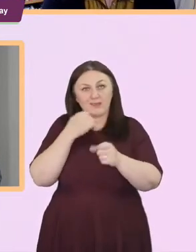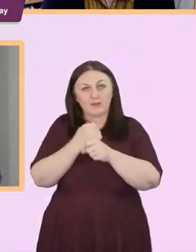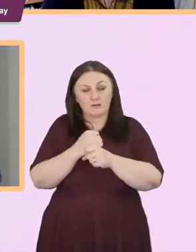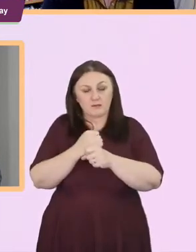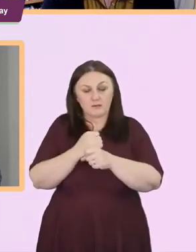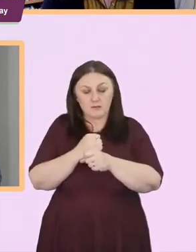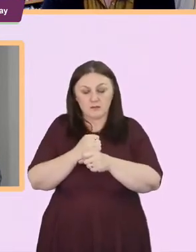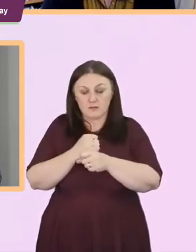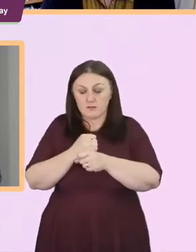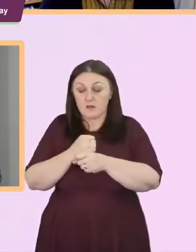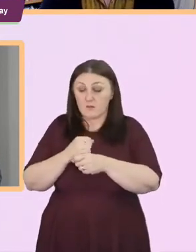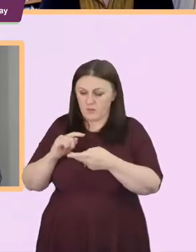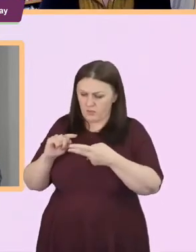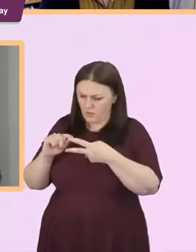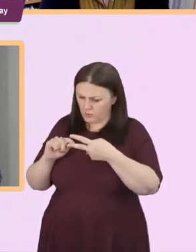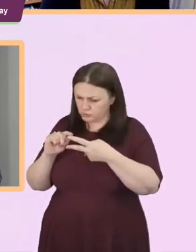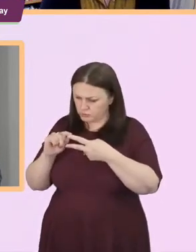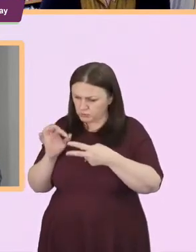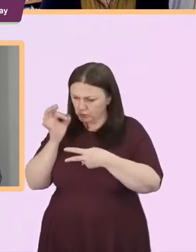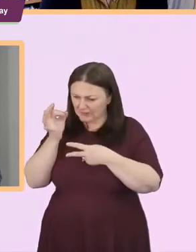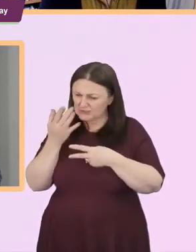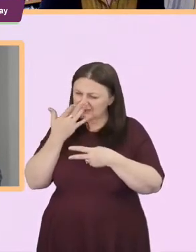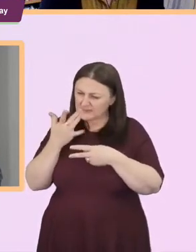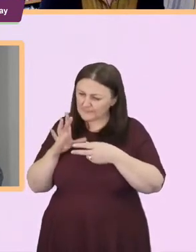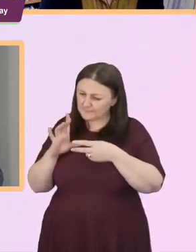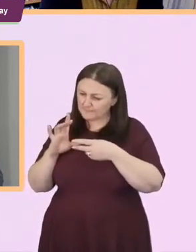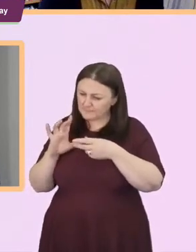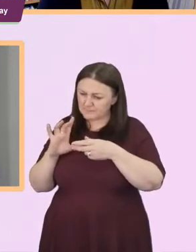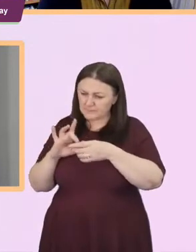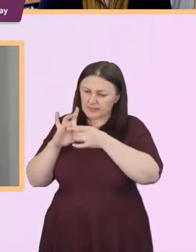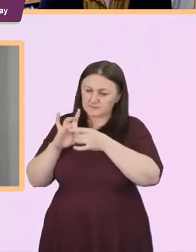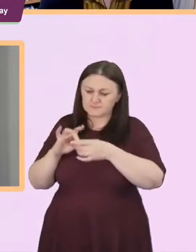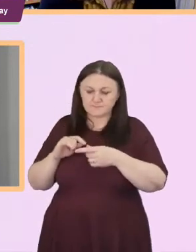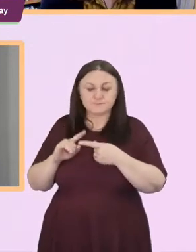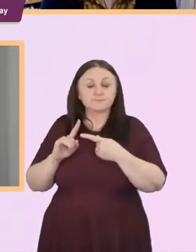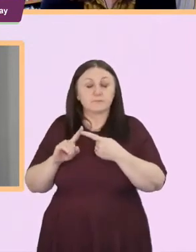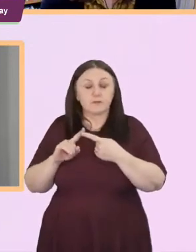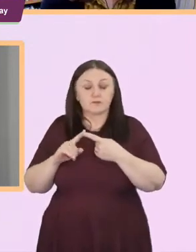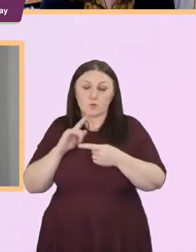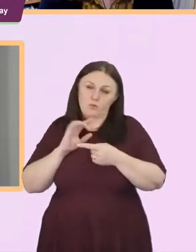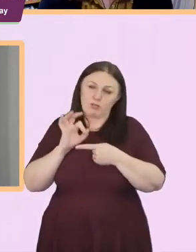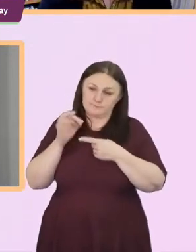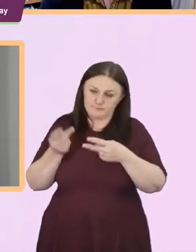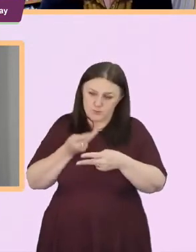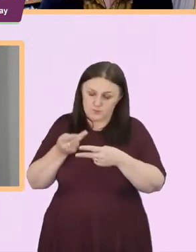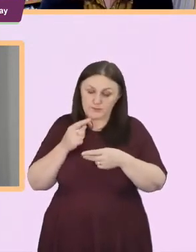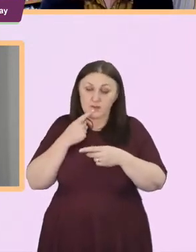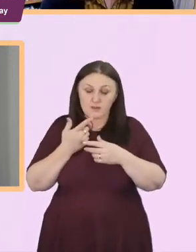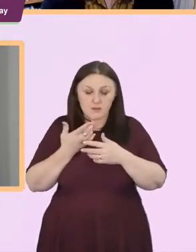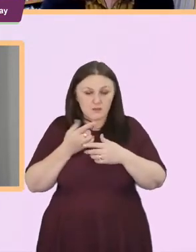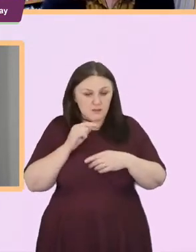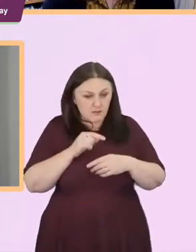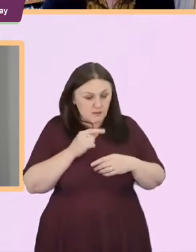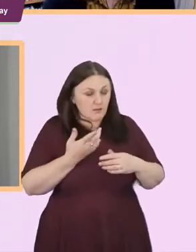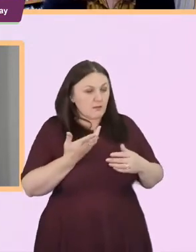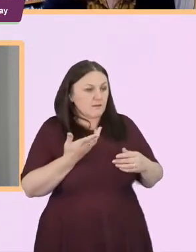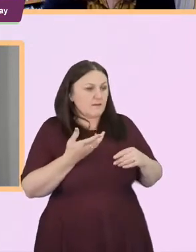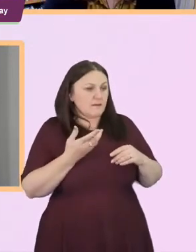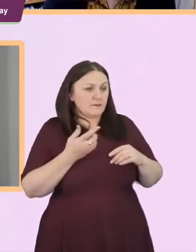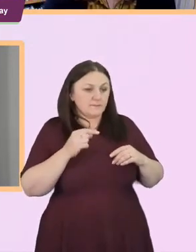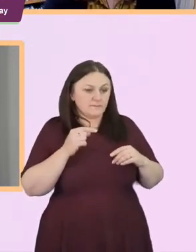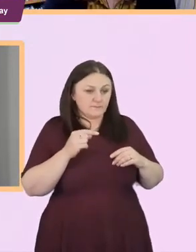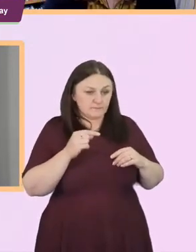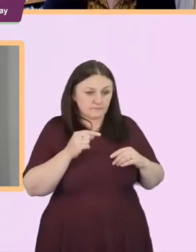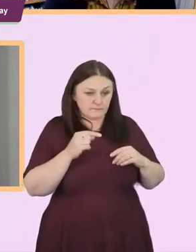quite closely connected in some ways so and the first question was how do we challenge ever increasing um